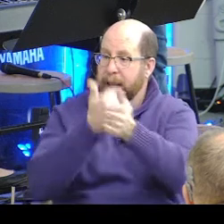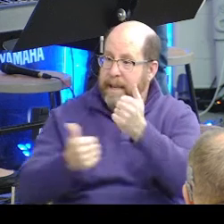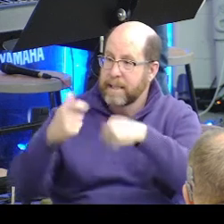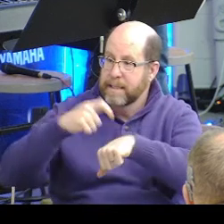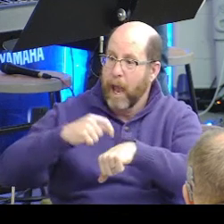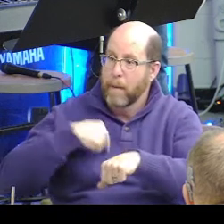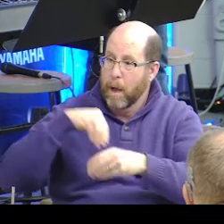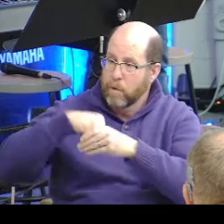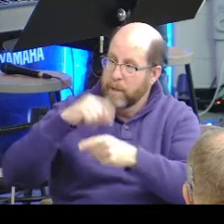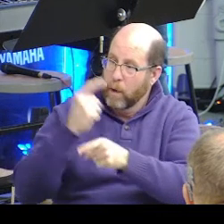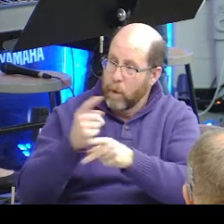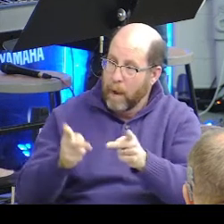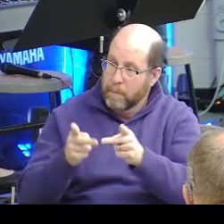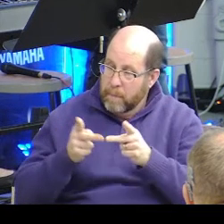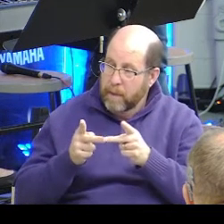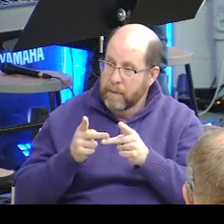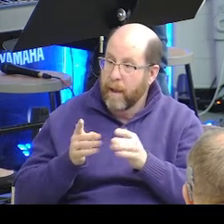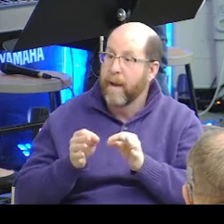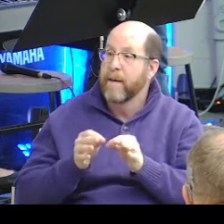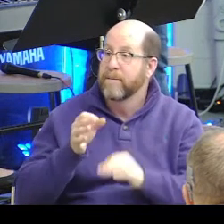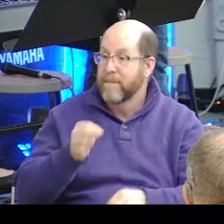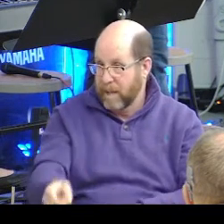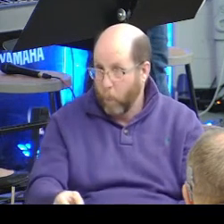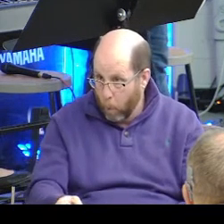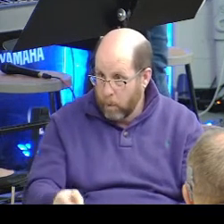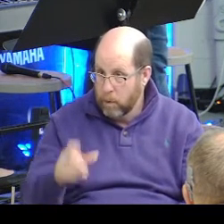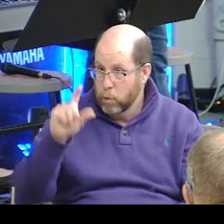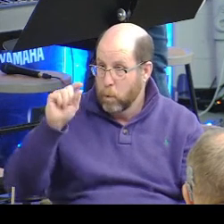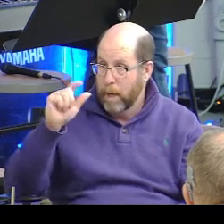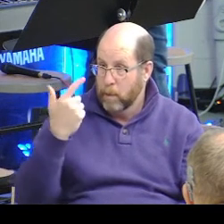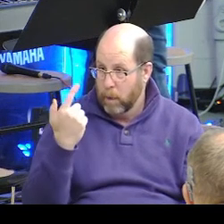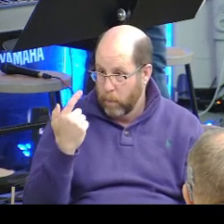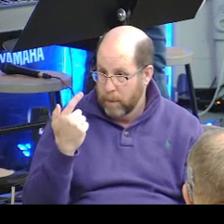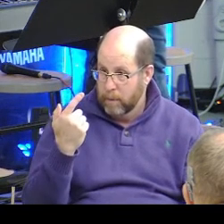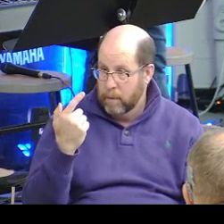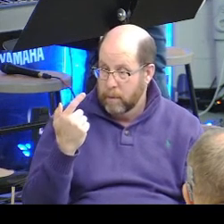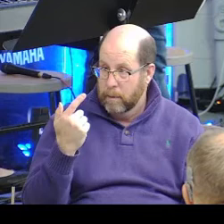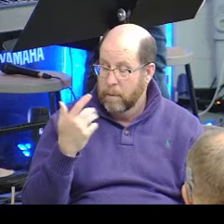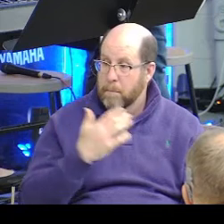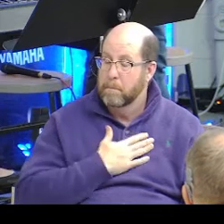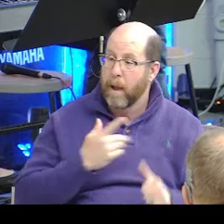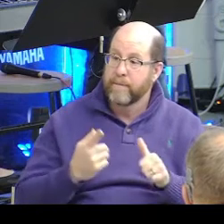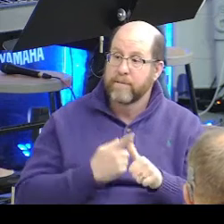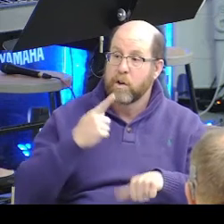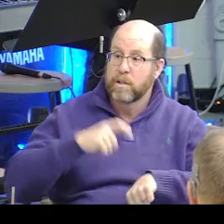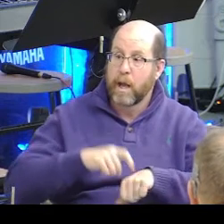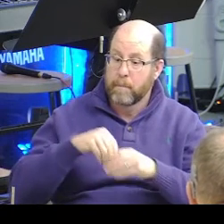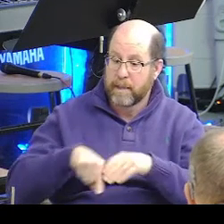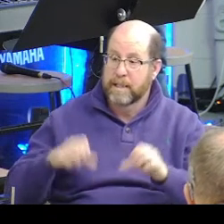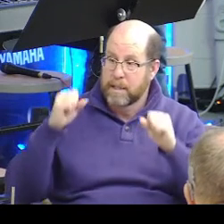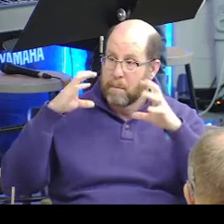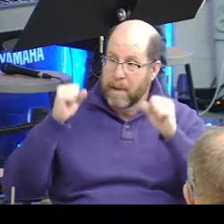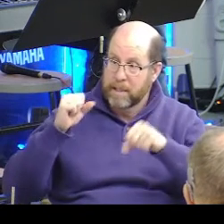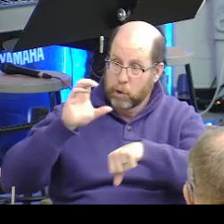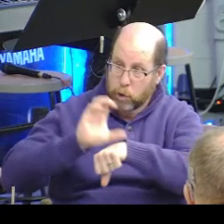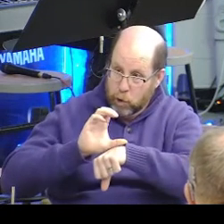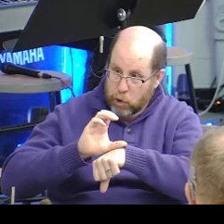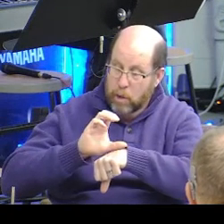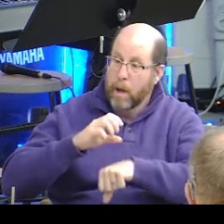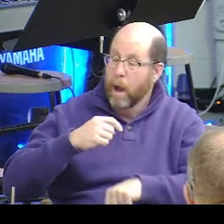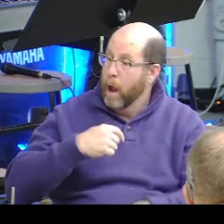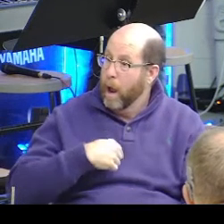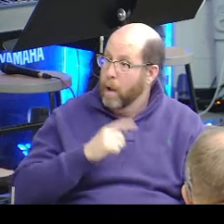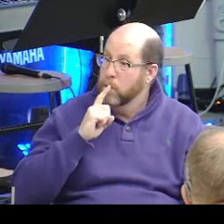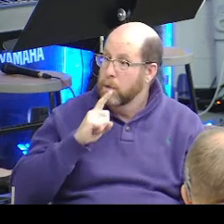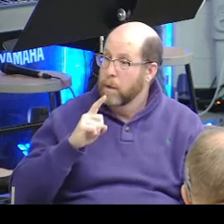in the right place. Fast forward to November of 2021. For my first time in this amazing church, I was on